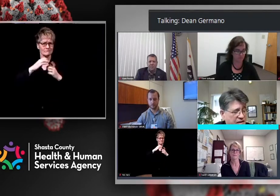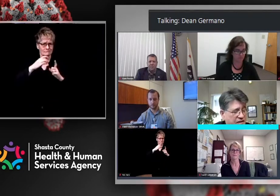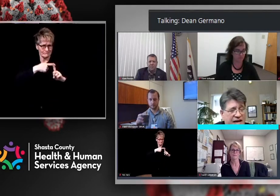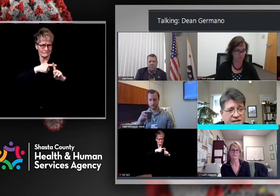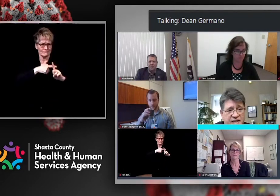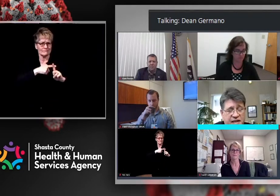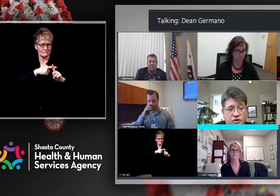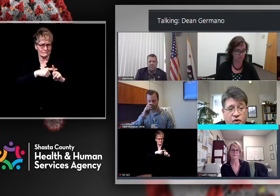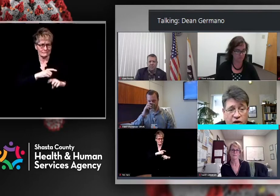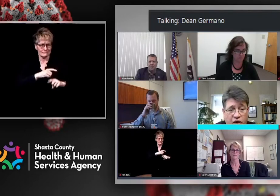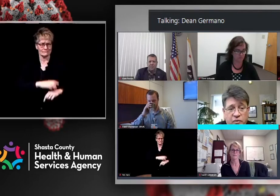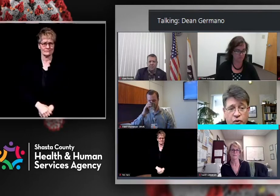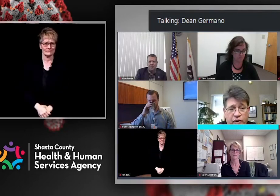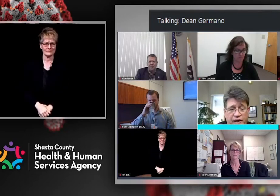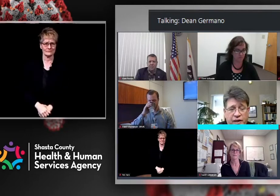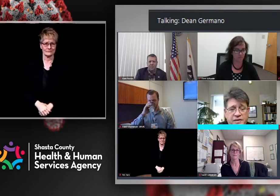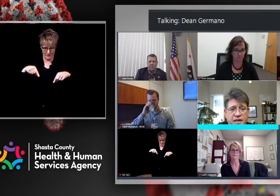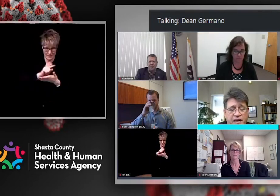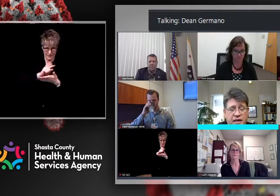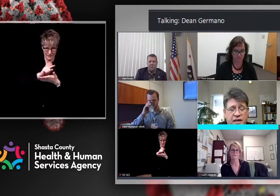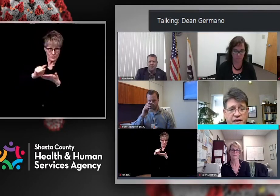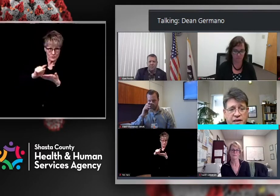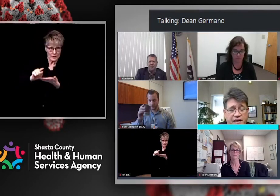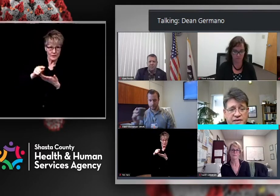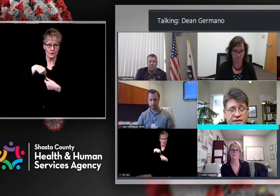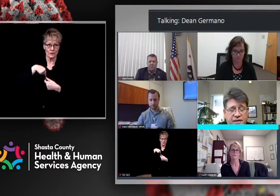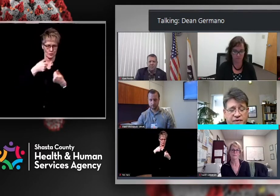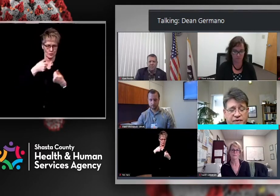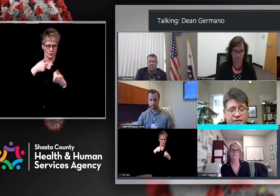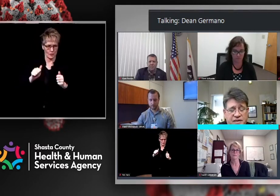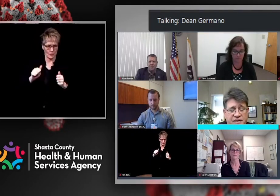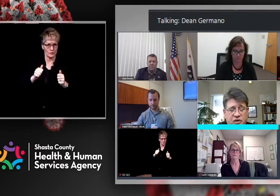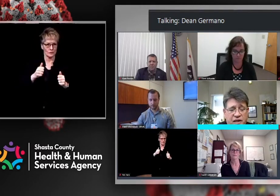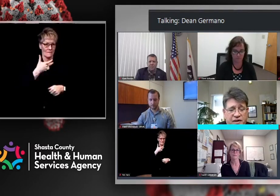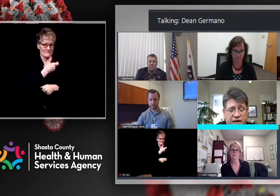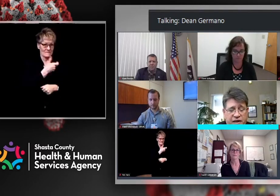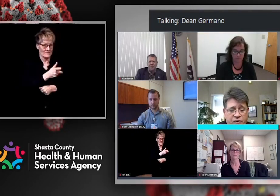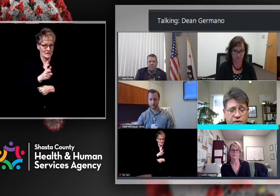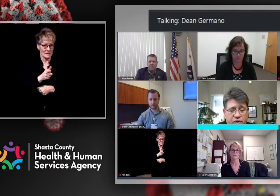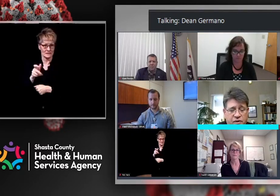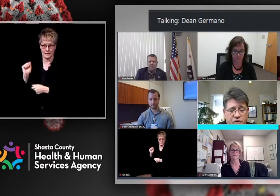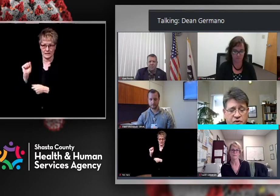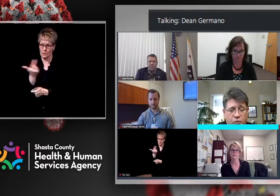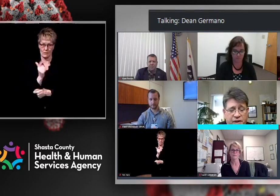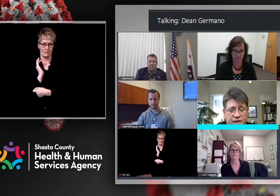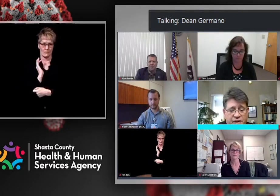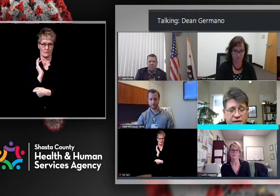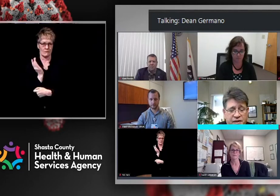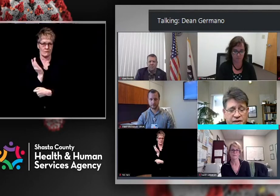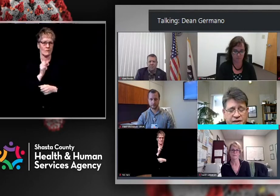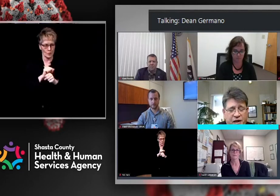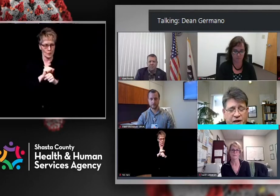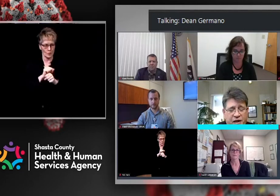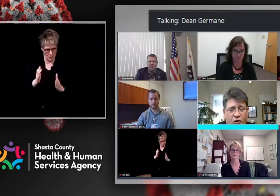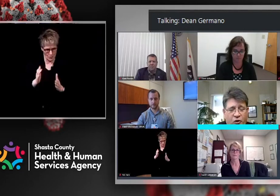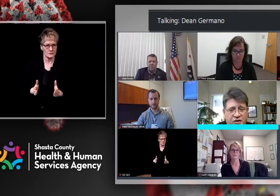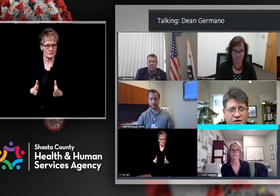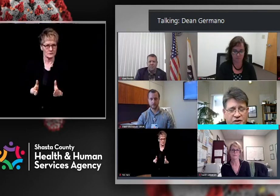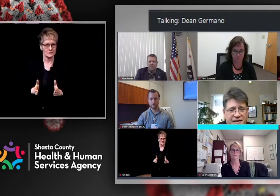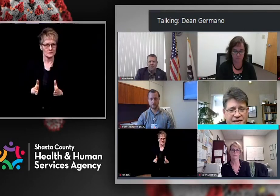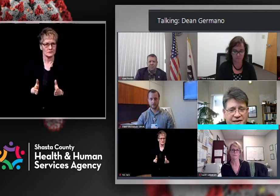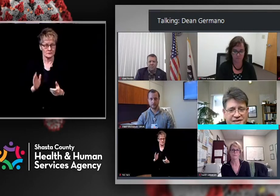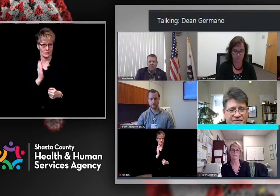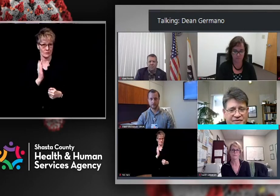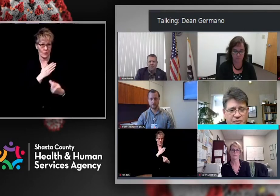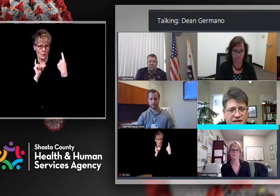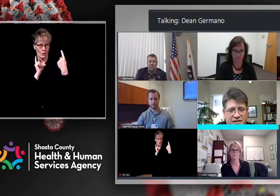the vaccine into our employees. And we've had some good luck there. We're hoping to, our goal is to crack